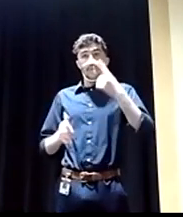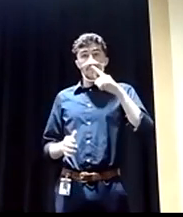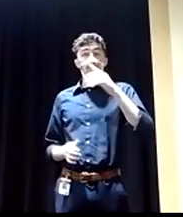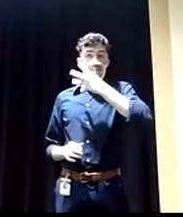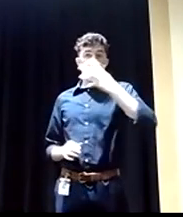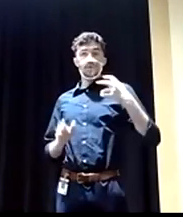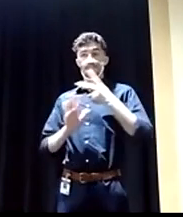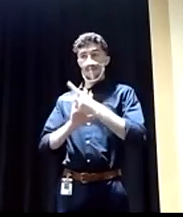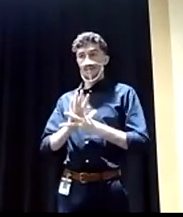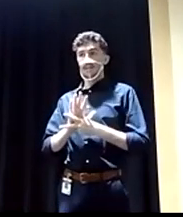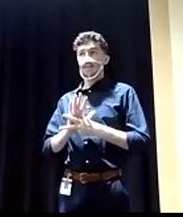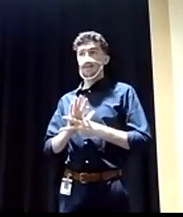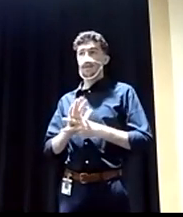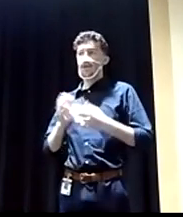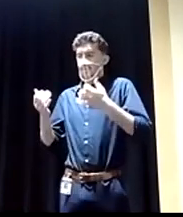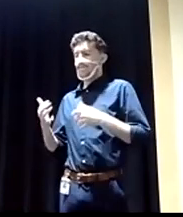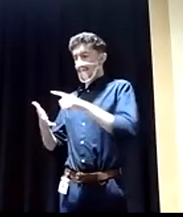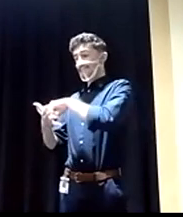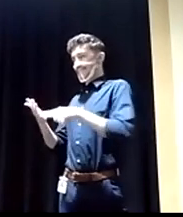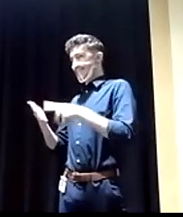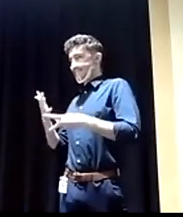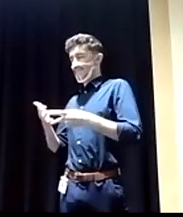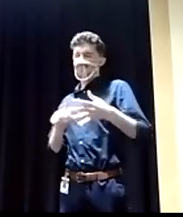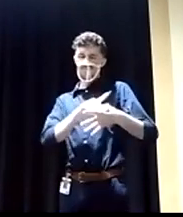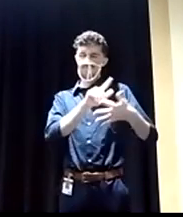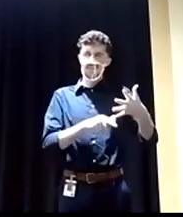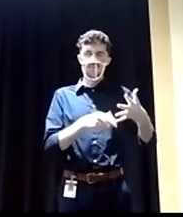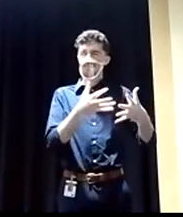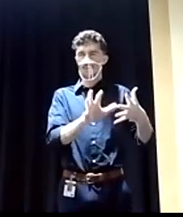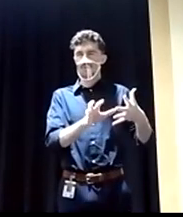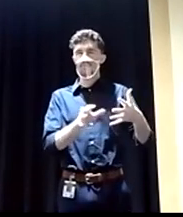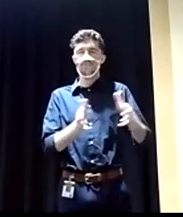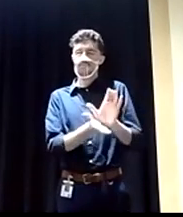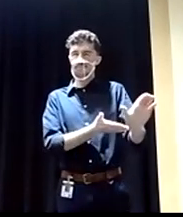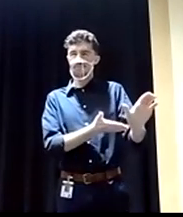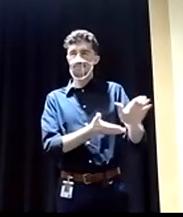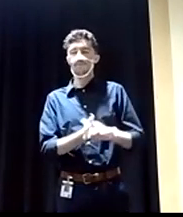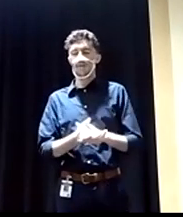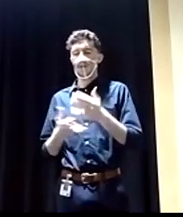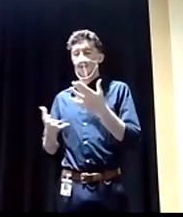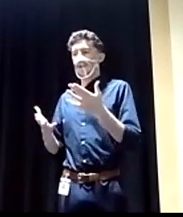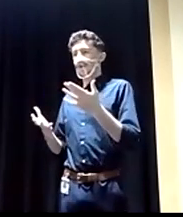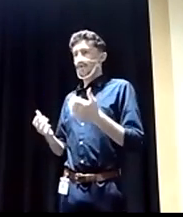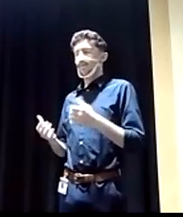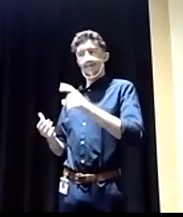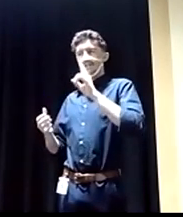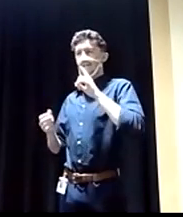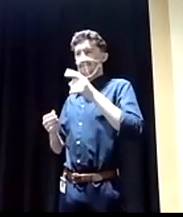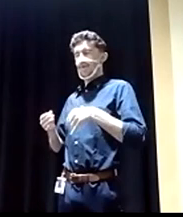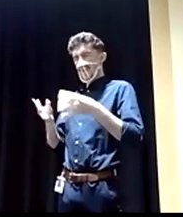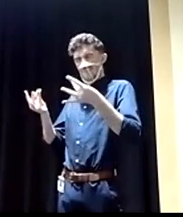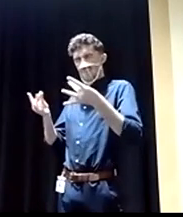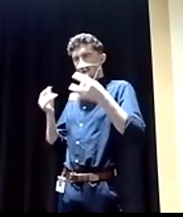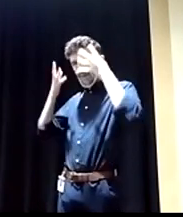We want these people, but not these people. We don't want the darker type of people. We want the very fair hair type people. Uh,